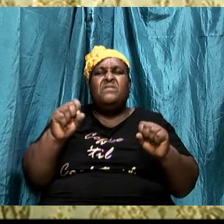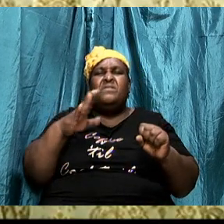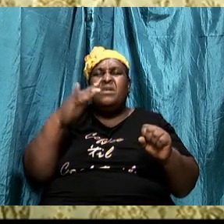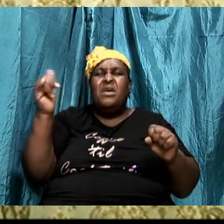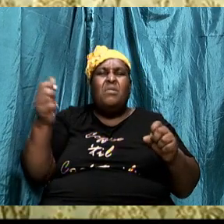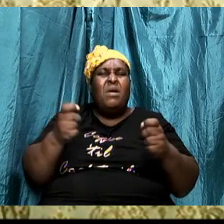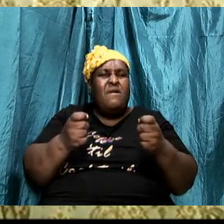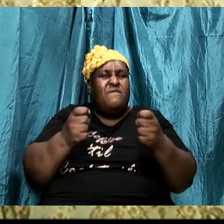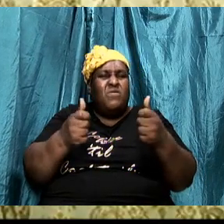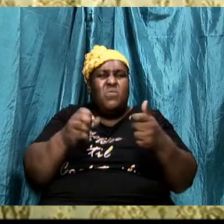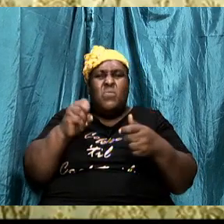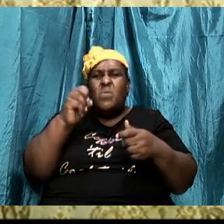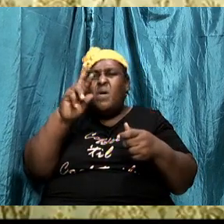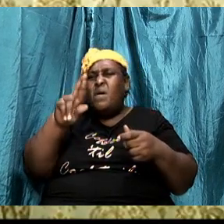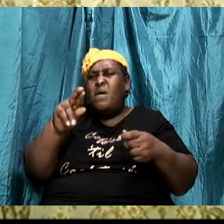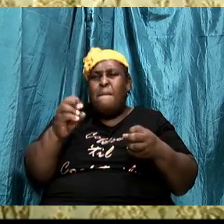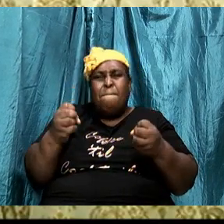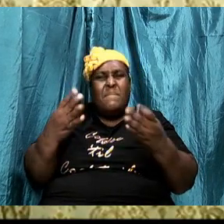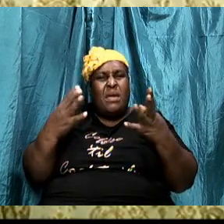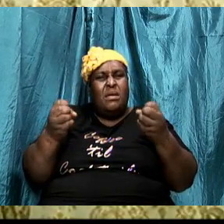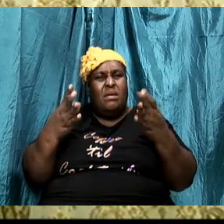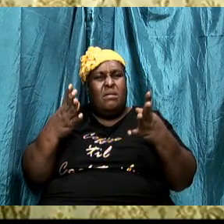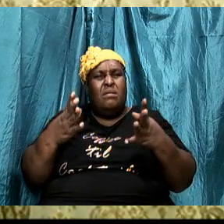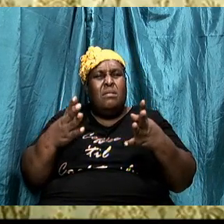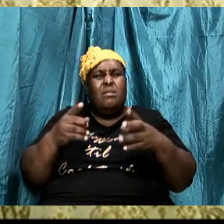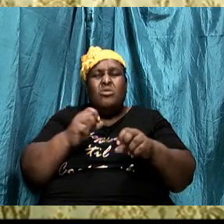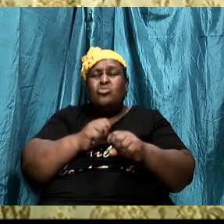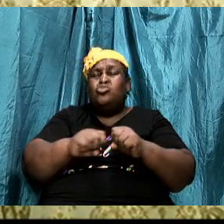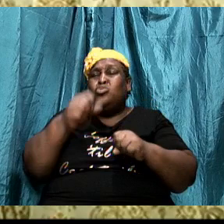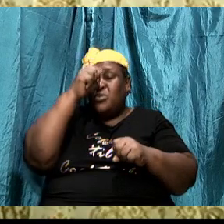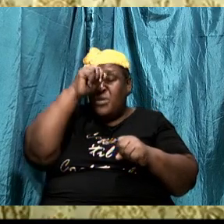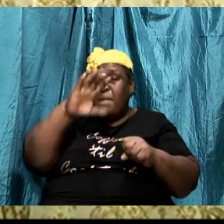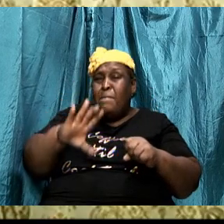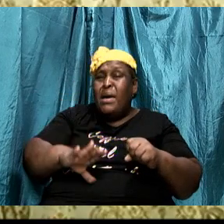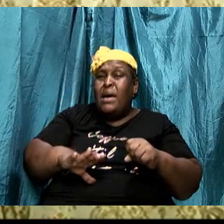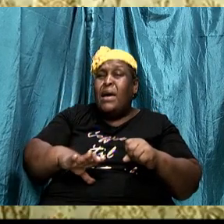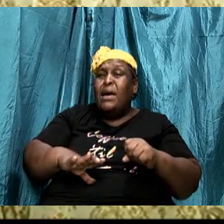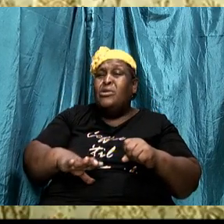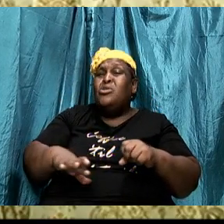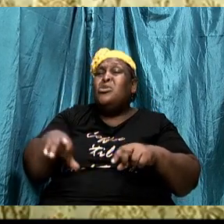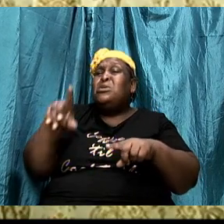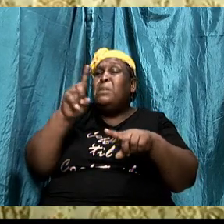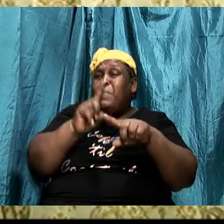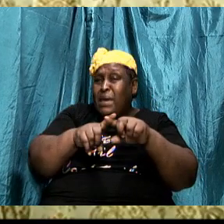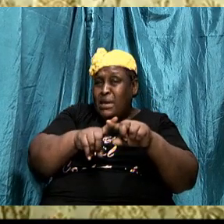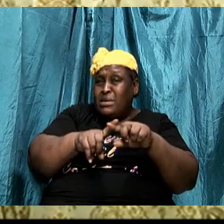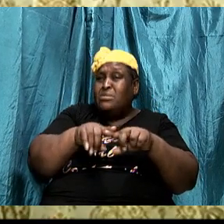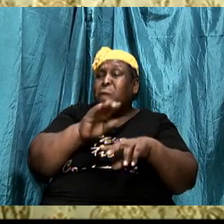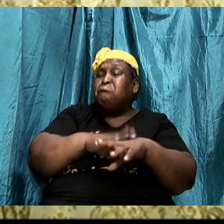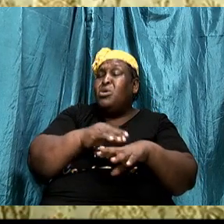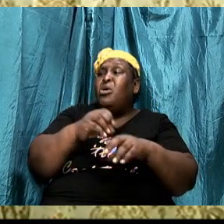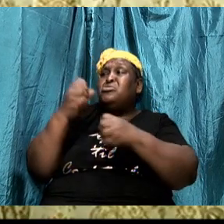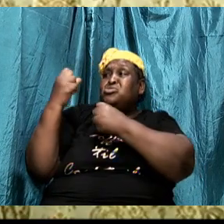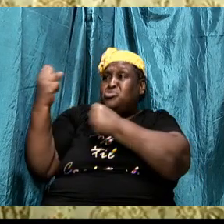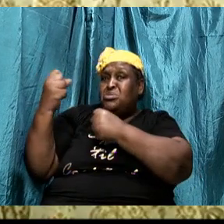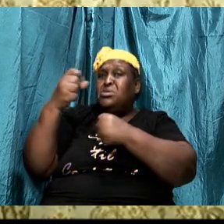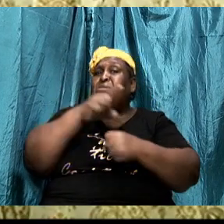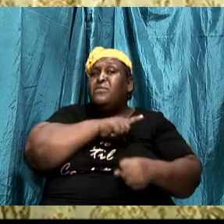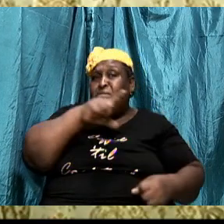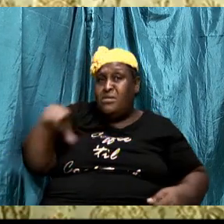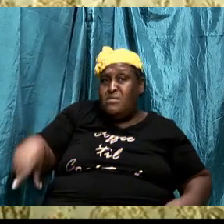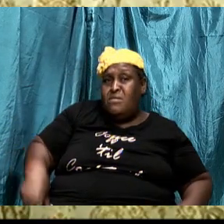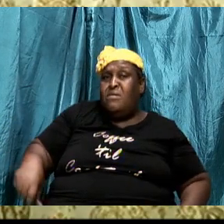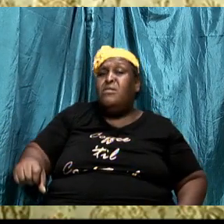And so Jonathan, based upon leaning on the strength of the Lord, and I'm saying this and I want to emphasize it,